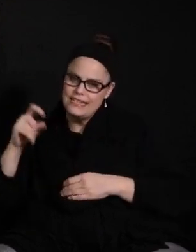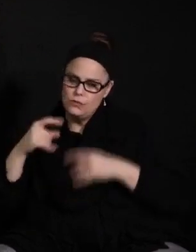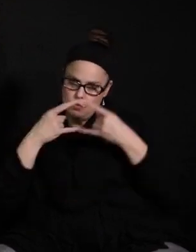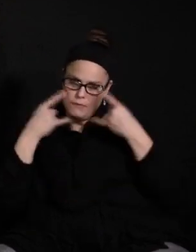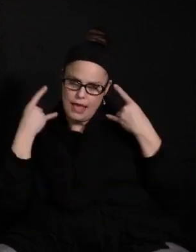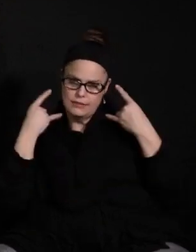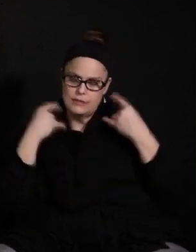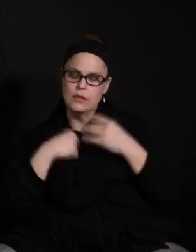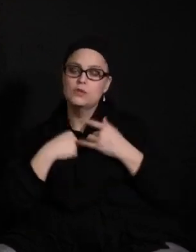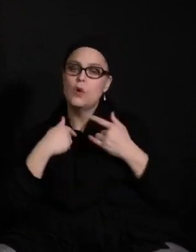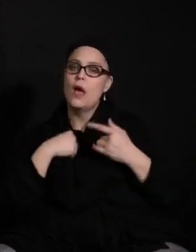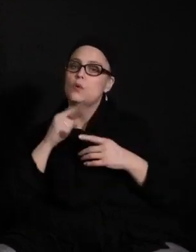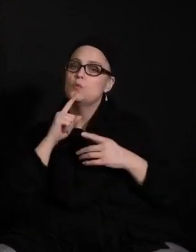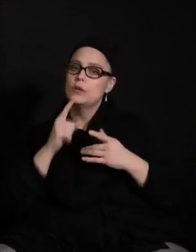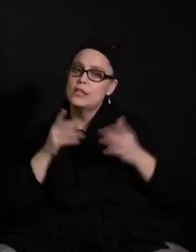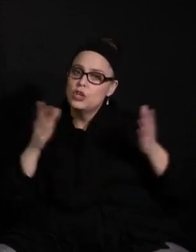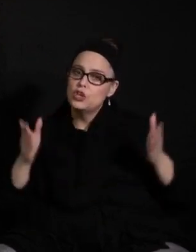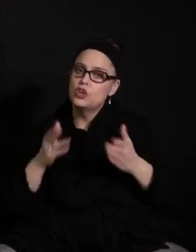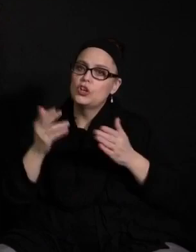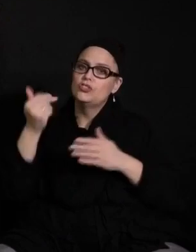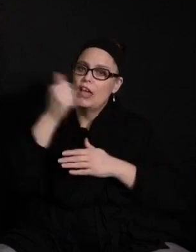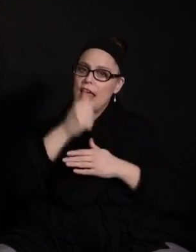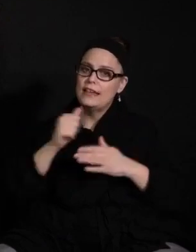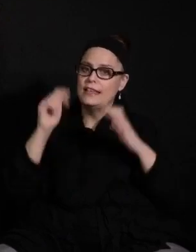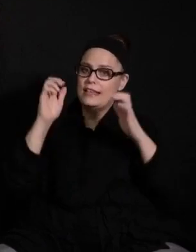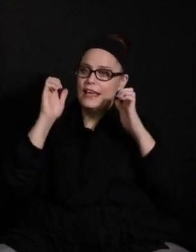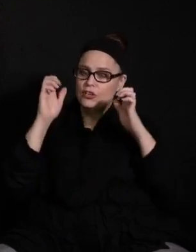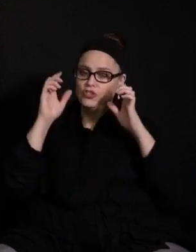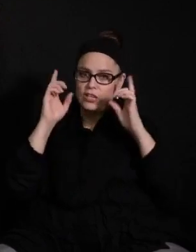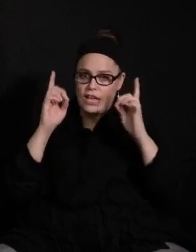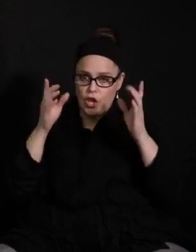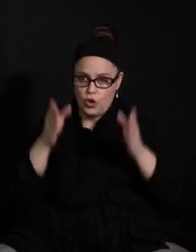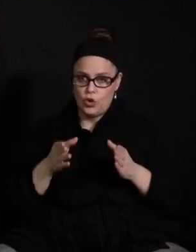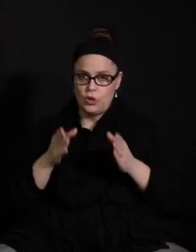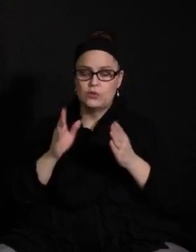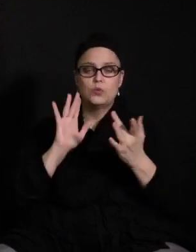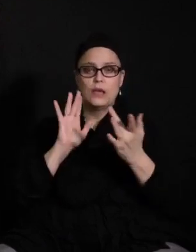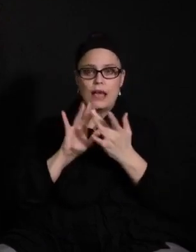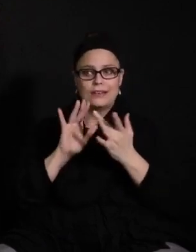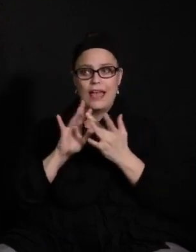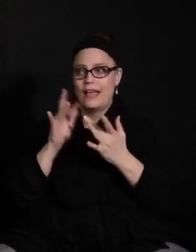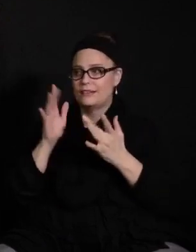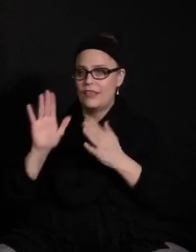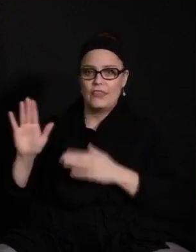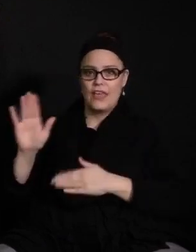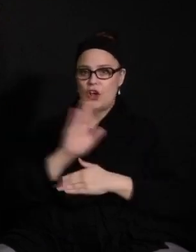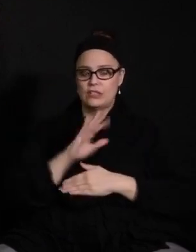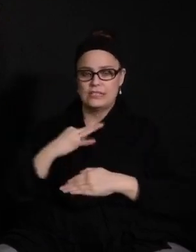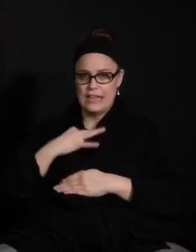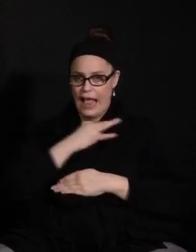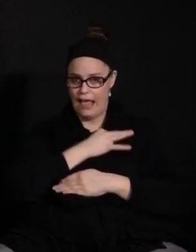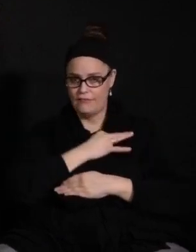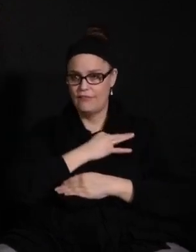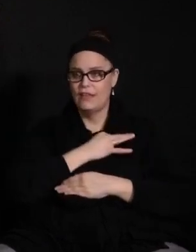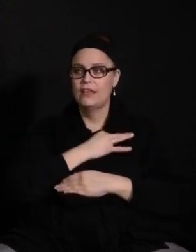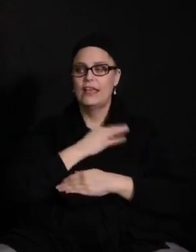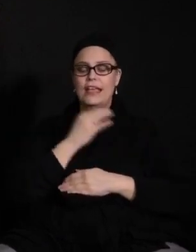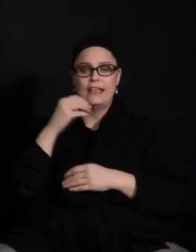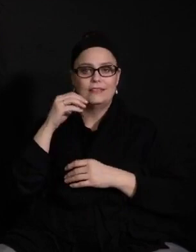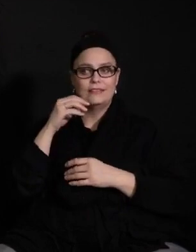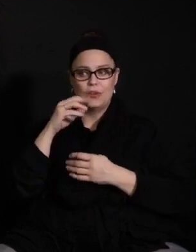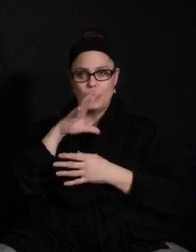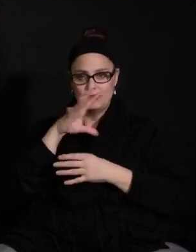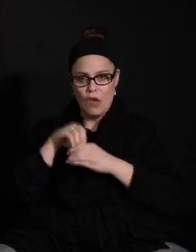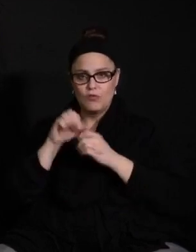encourage any educator to reach out to their staff that they have in their building that can help them with that.